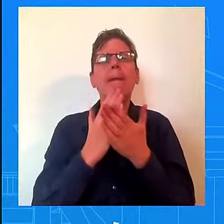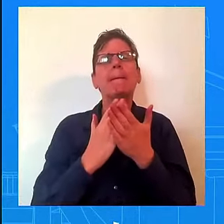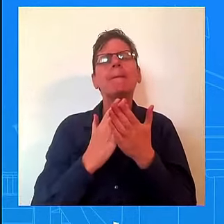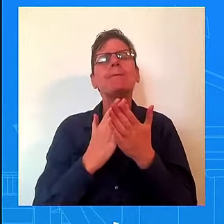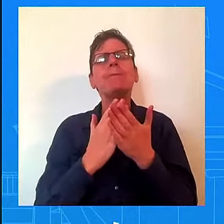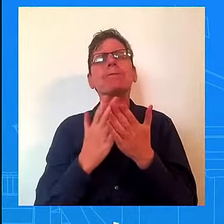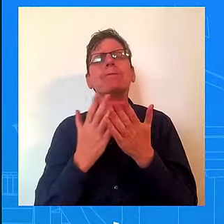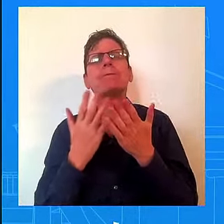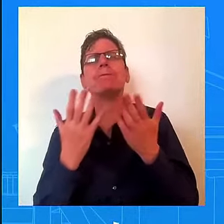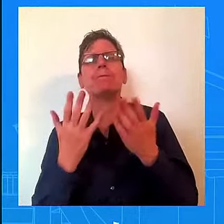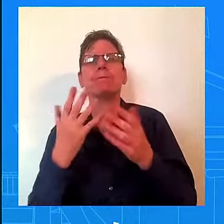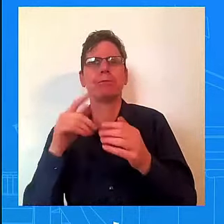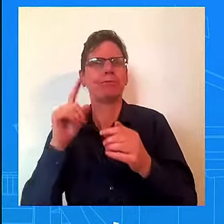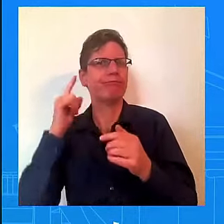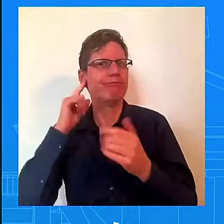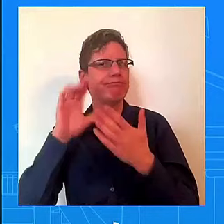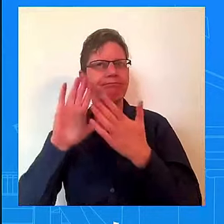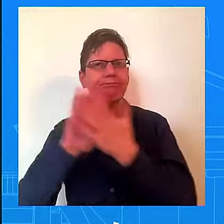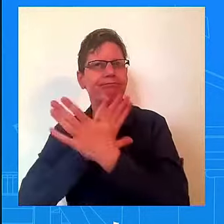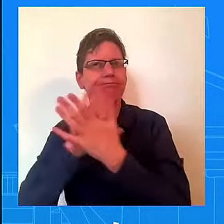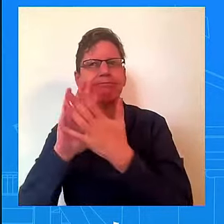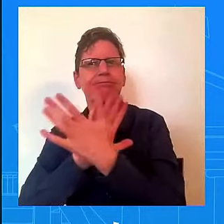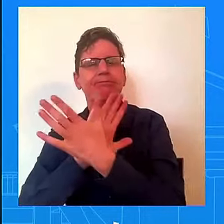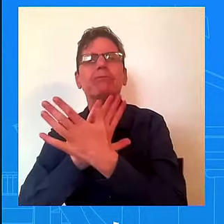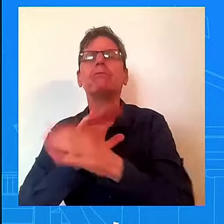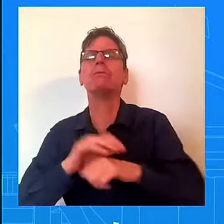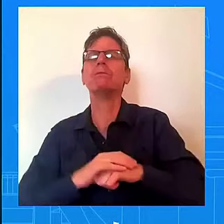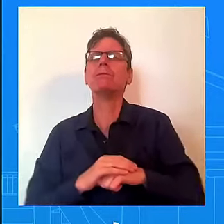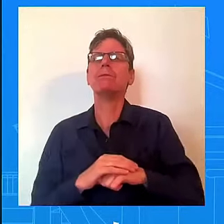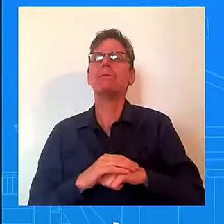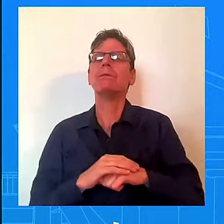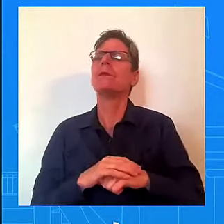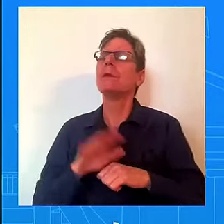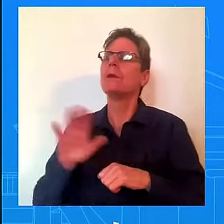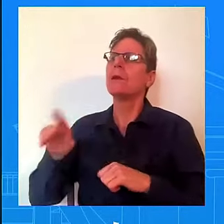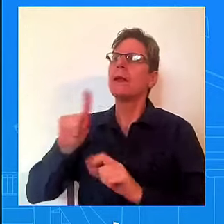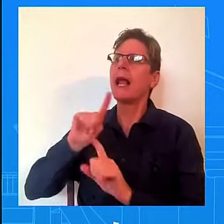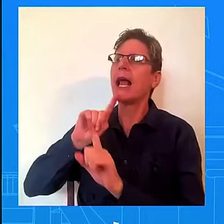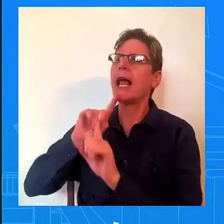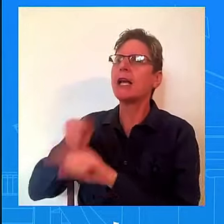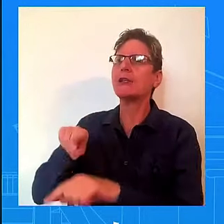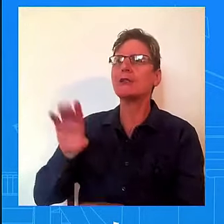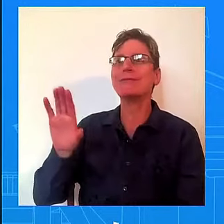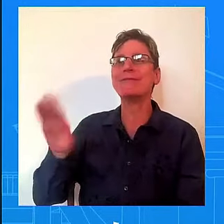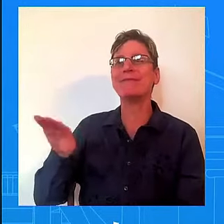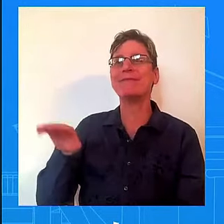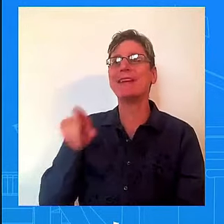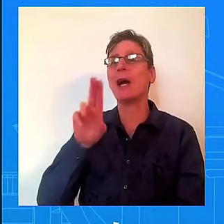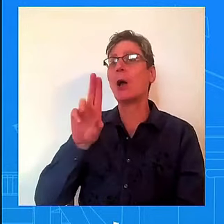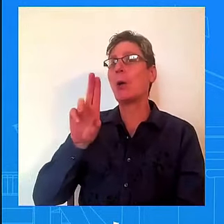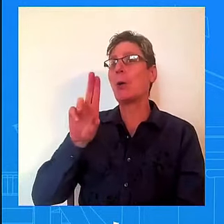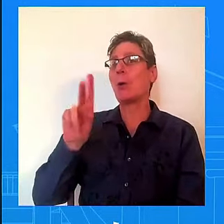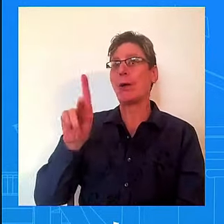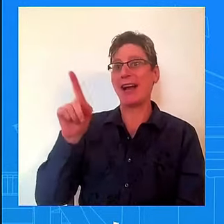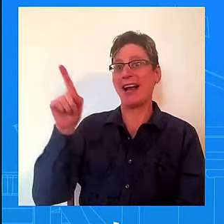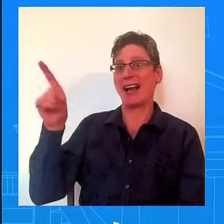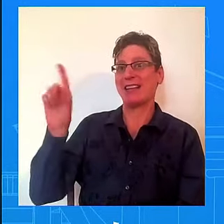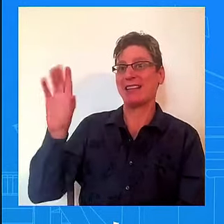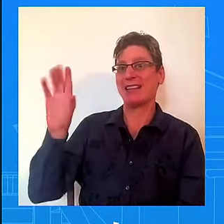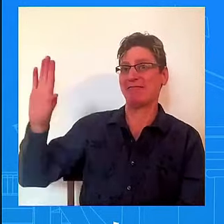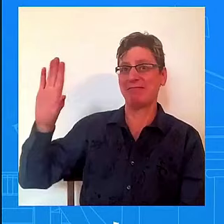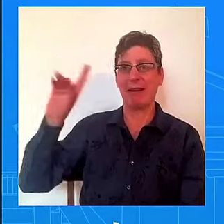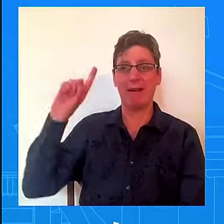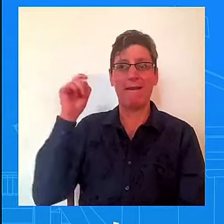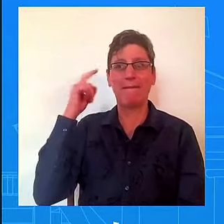UK Government. So certainly I would refer you to the UK on their own determination and what that